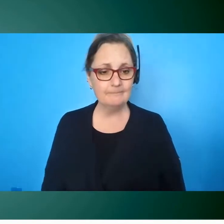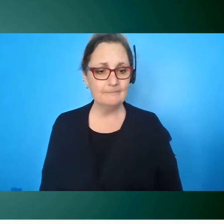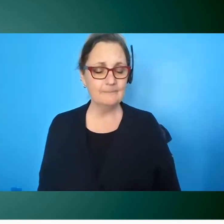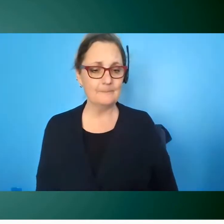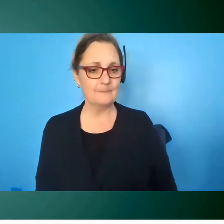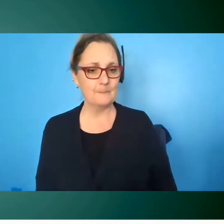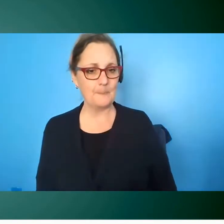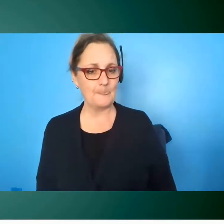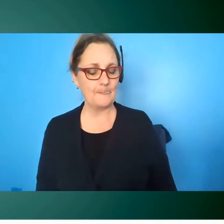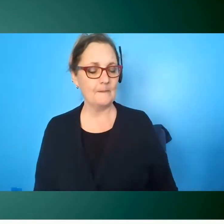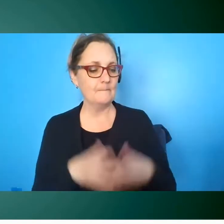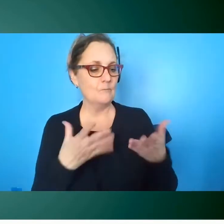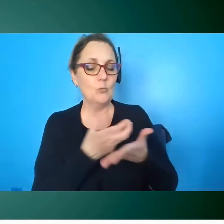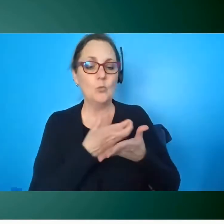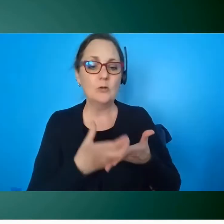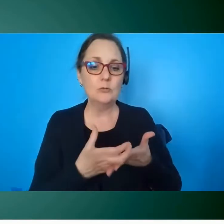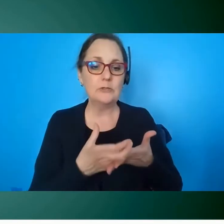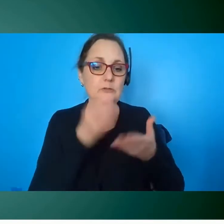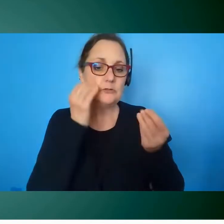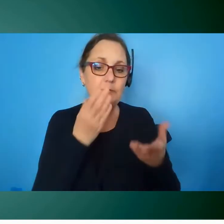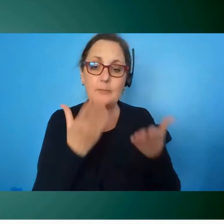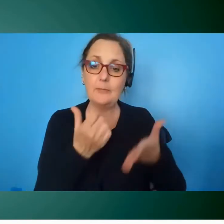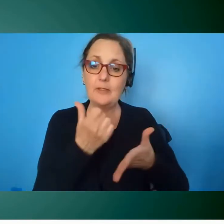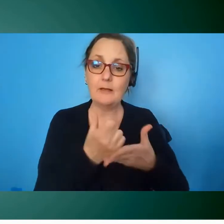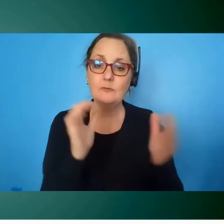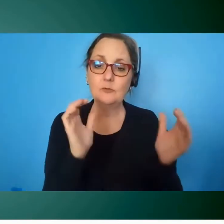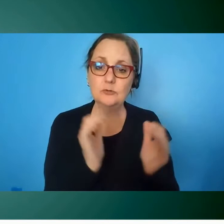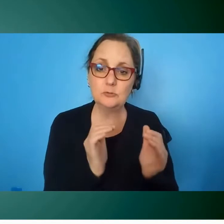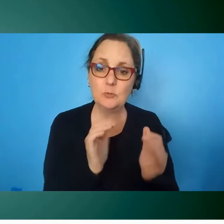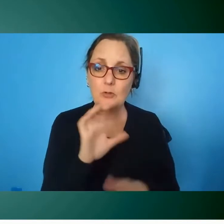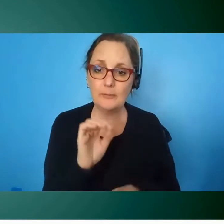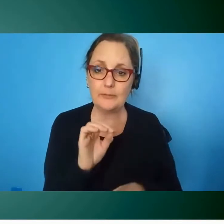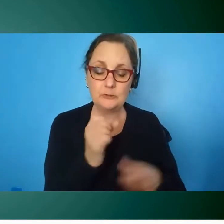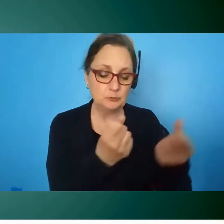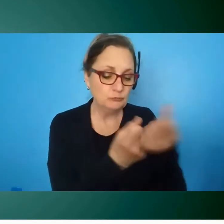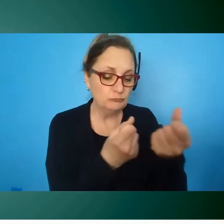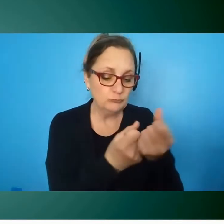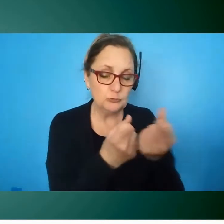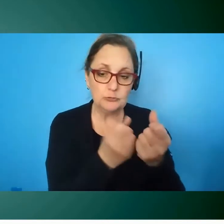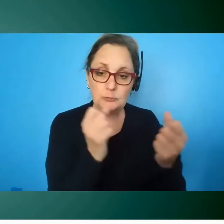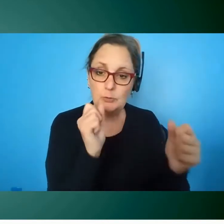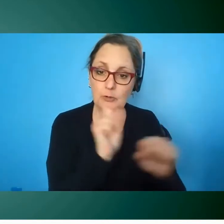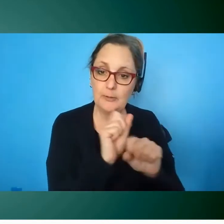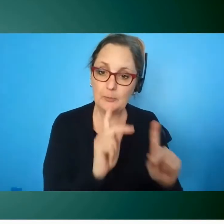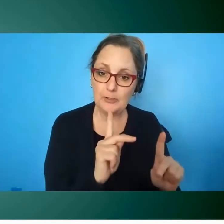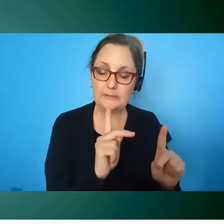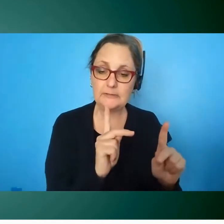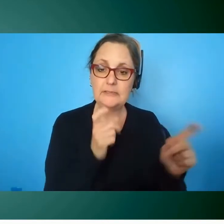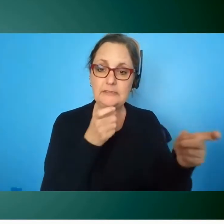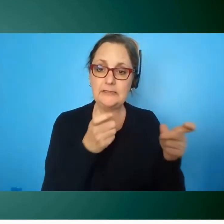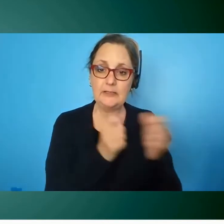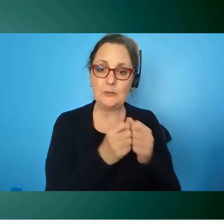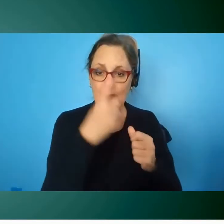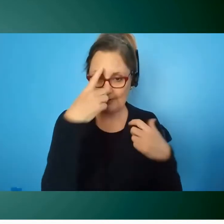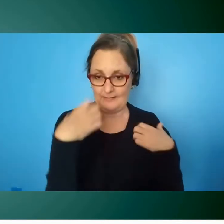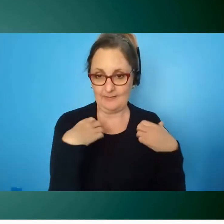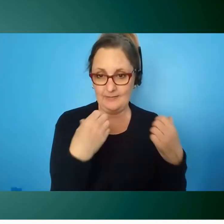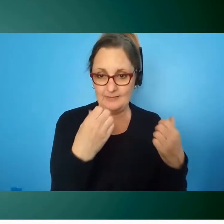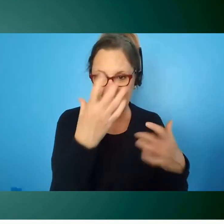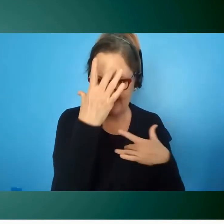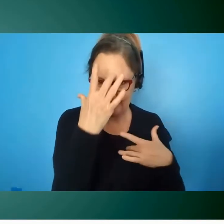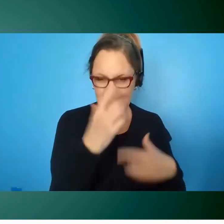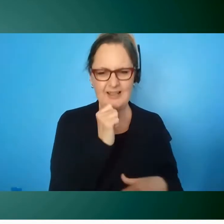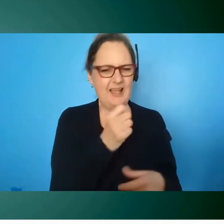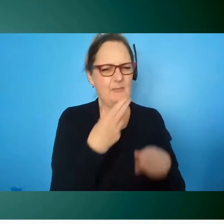what resources info might be helpful for school companies who are looking to support employees dealing with mental i'm not going to use the work illness i will call them conditions